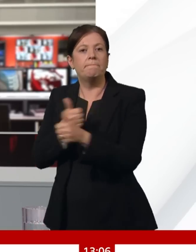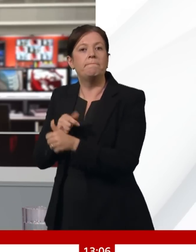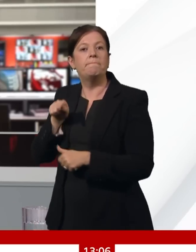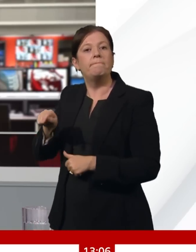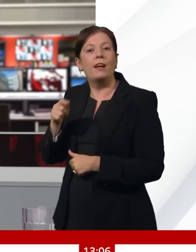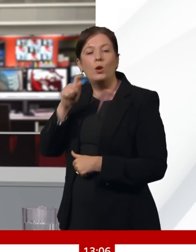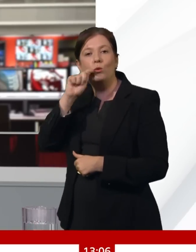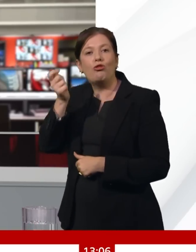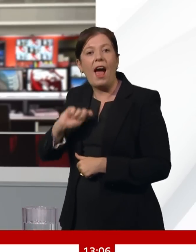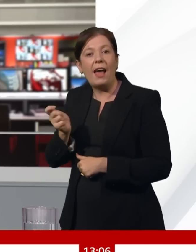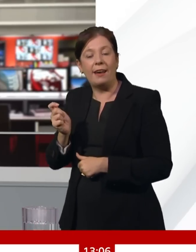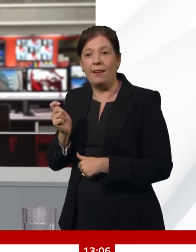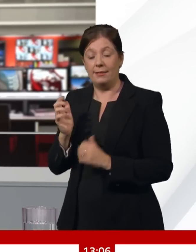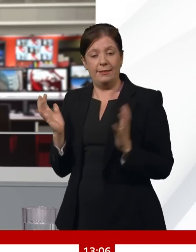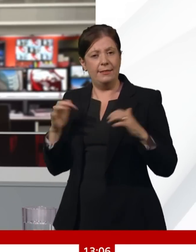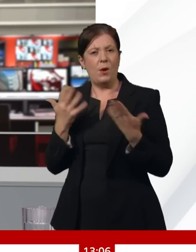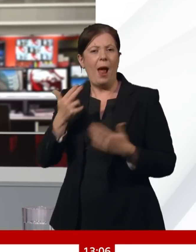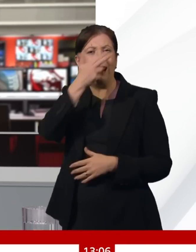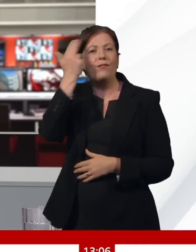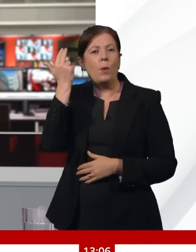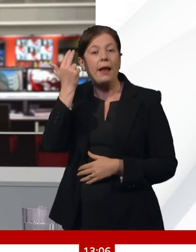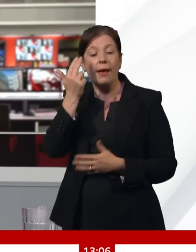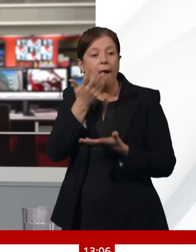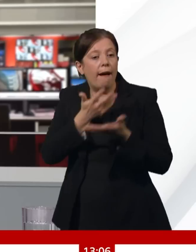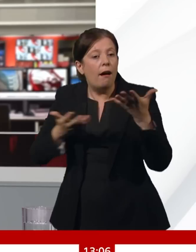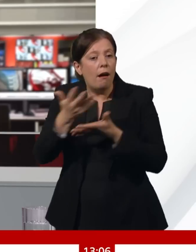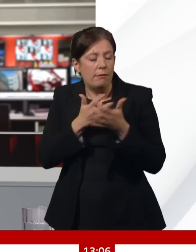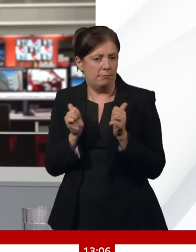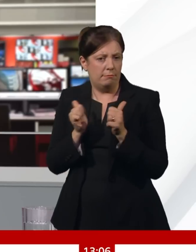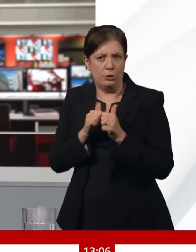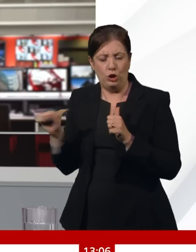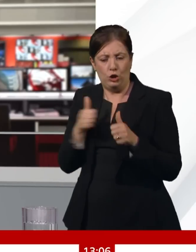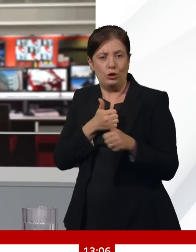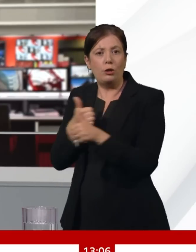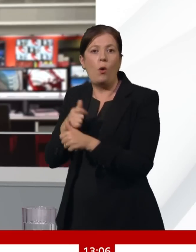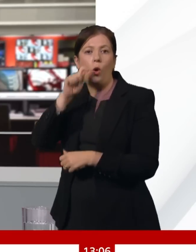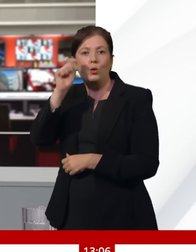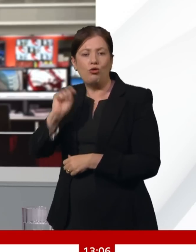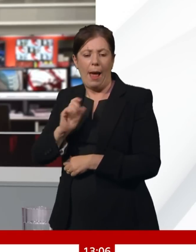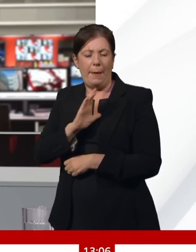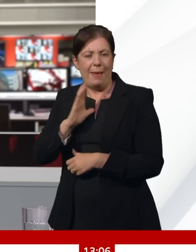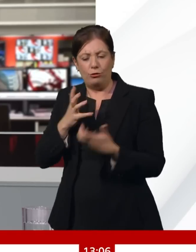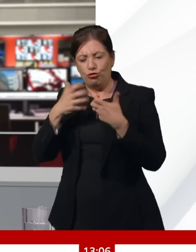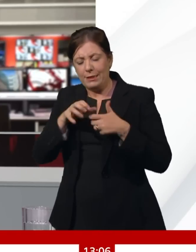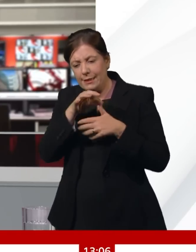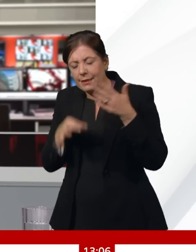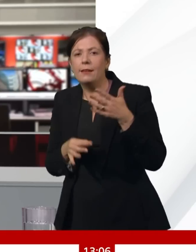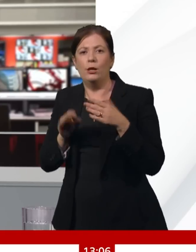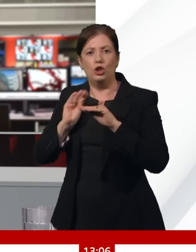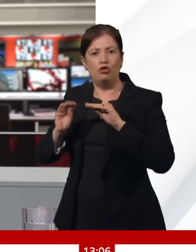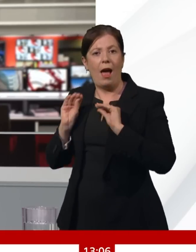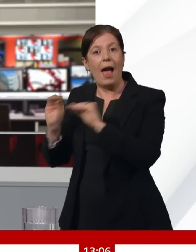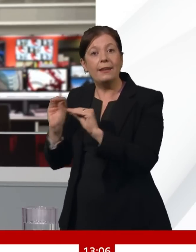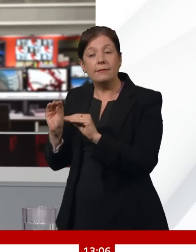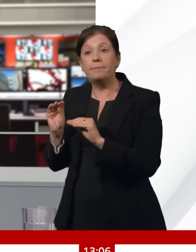agreement would provide more defense equipment and training exercises for Ukraine's military. But NATO has stopped short of providing a time